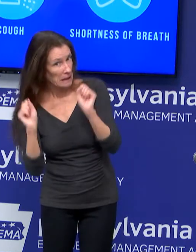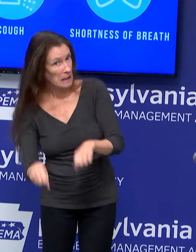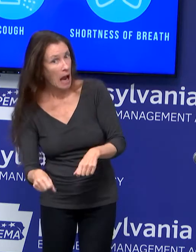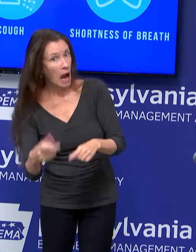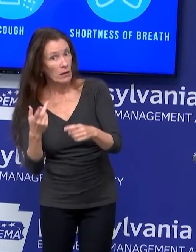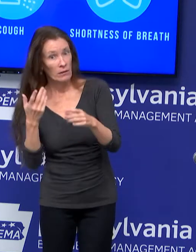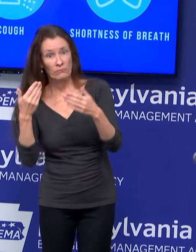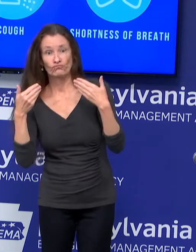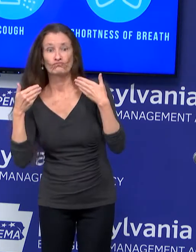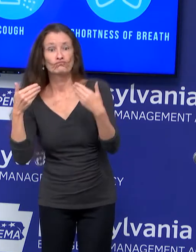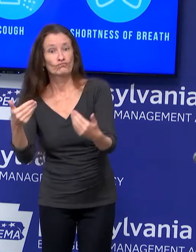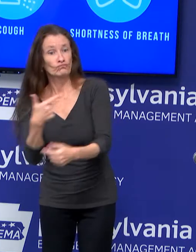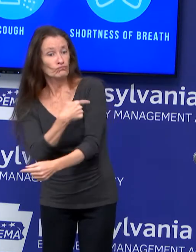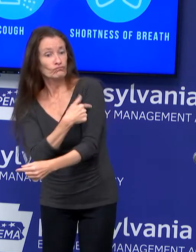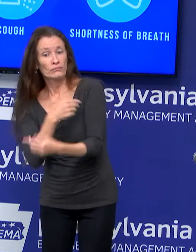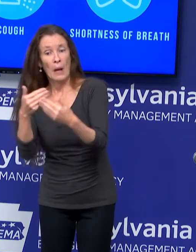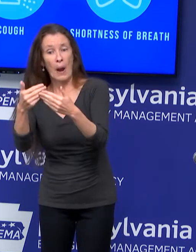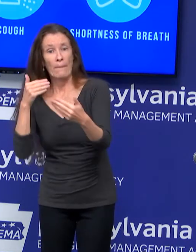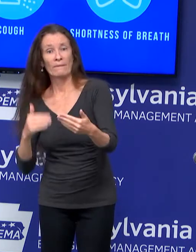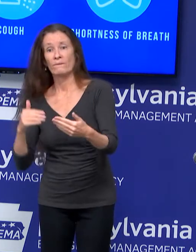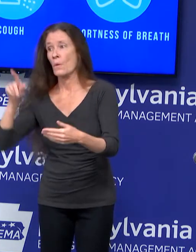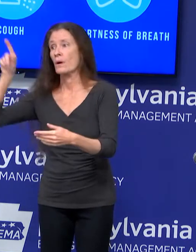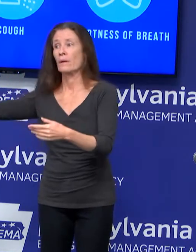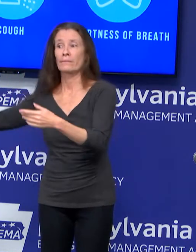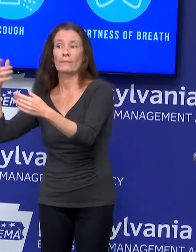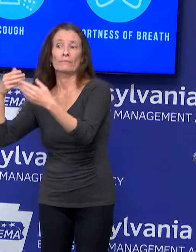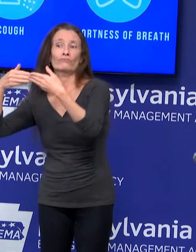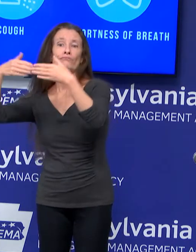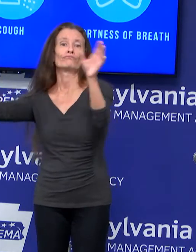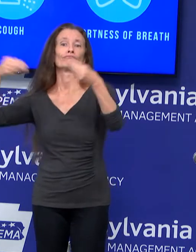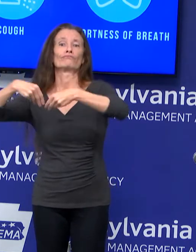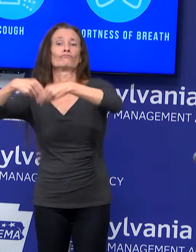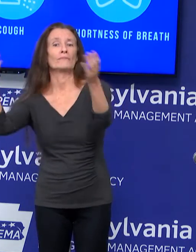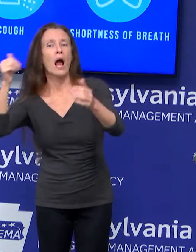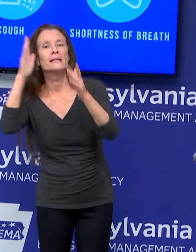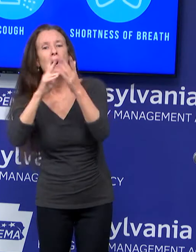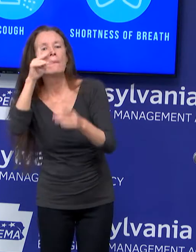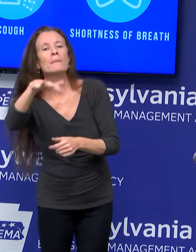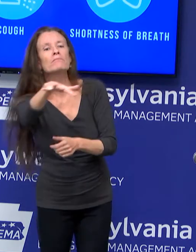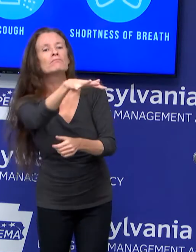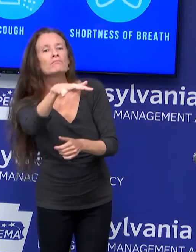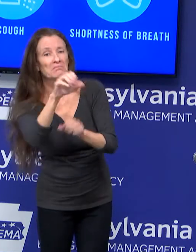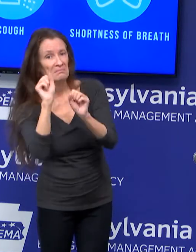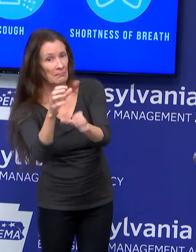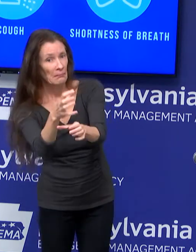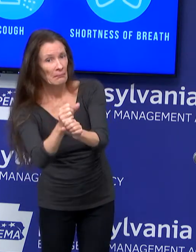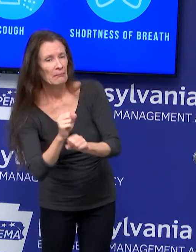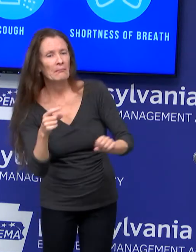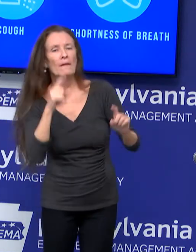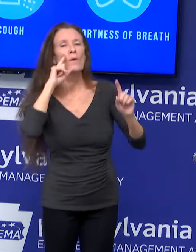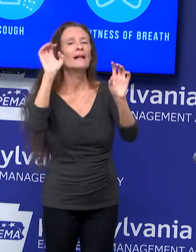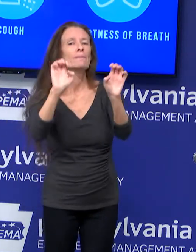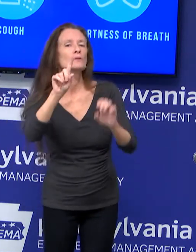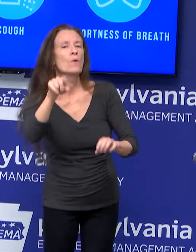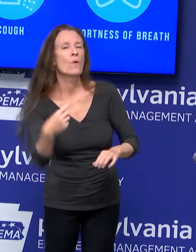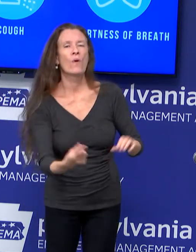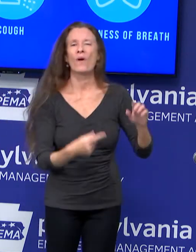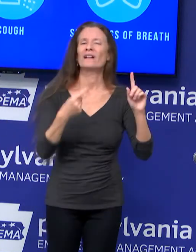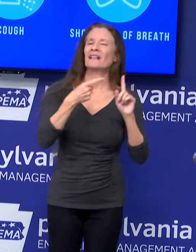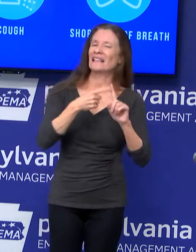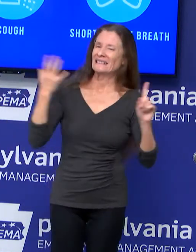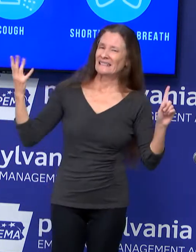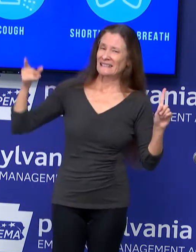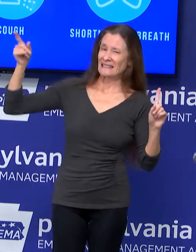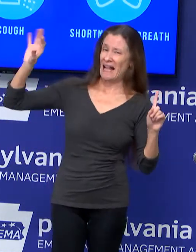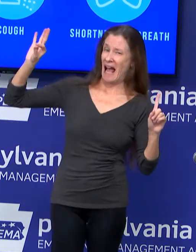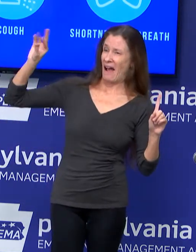ability to get it? So the emergency use authorization from the FDA will release it from the federal